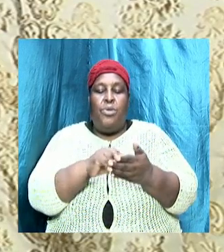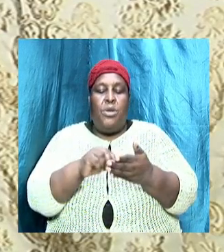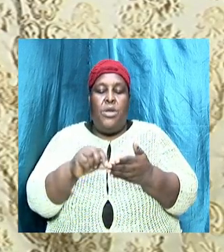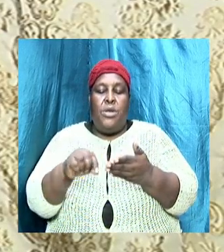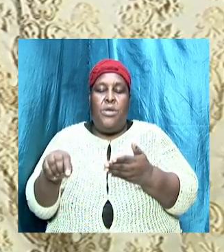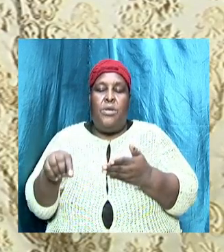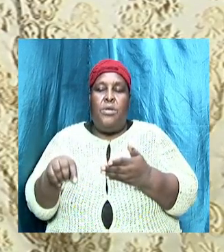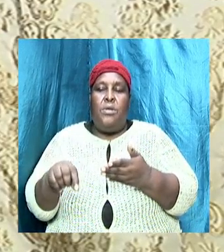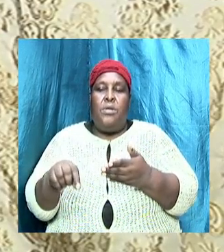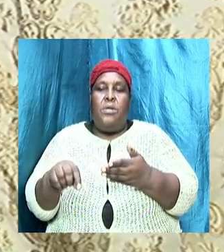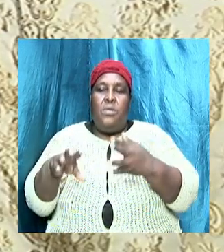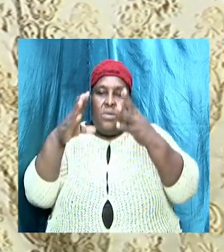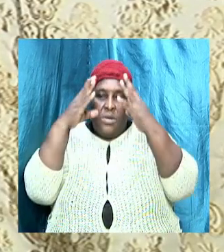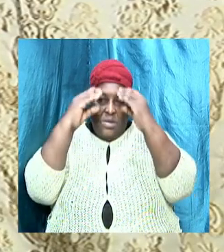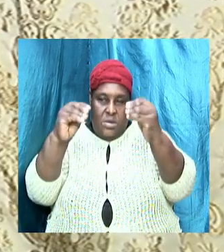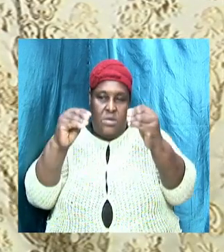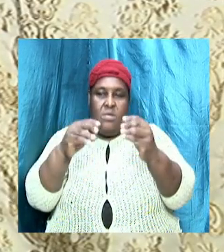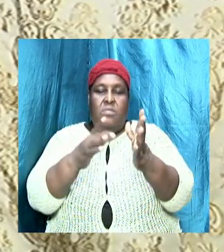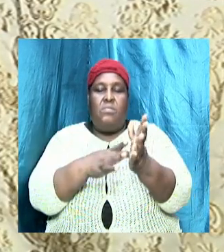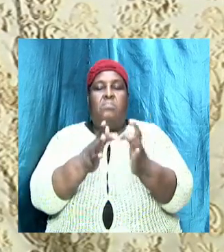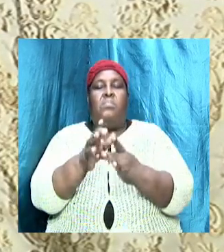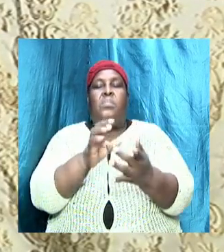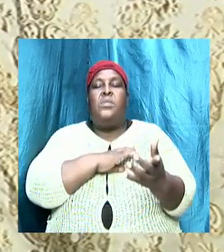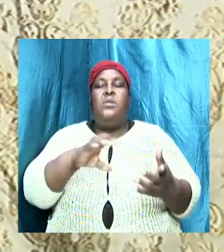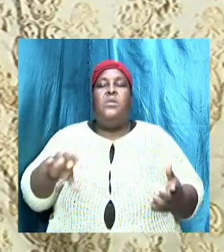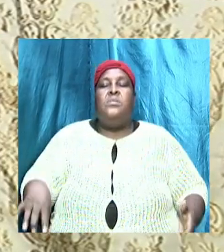books were the teachings of Jesus Christ